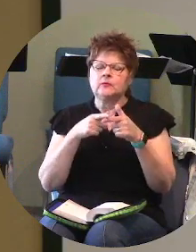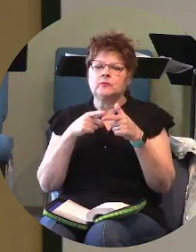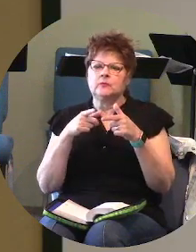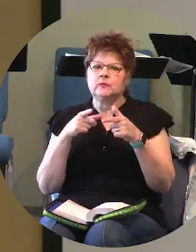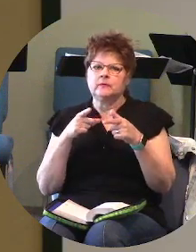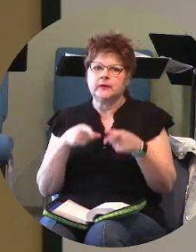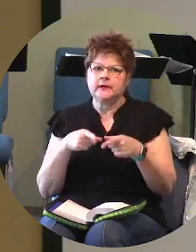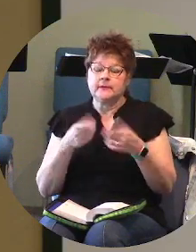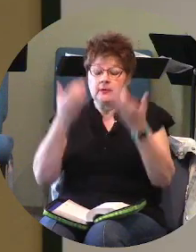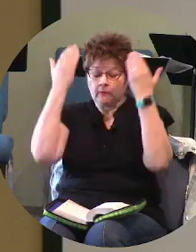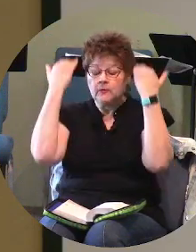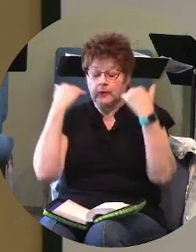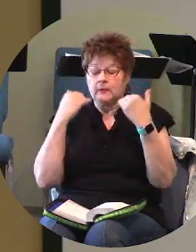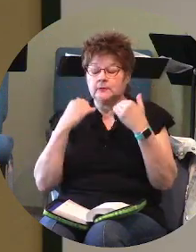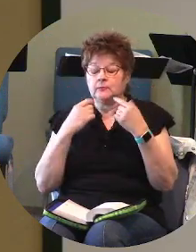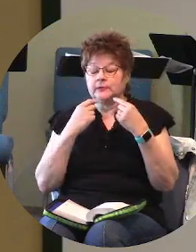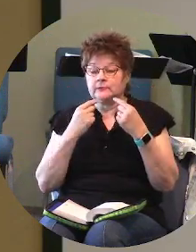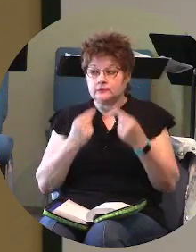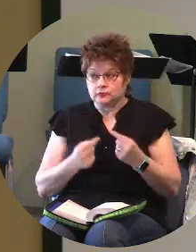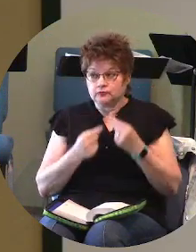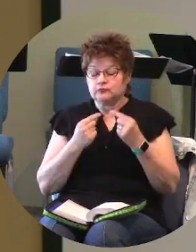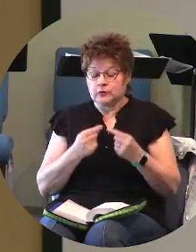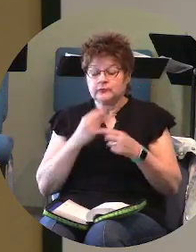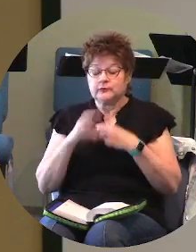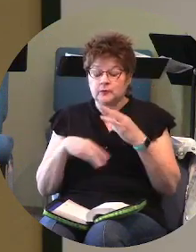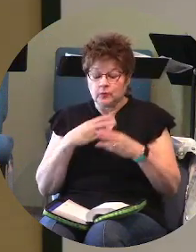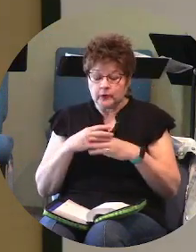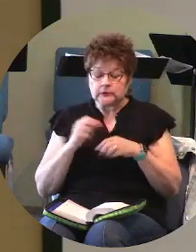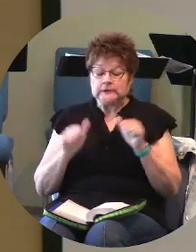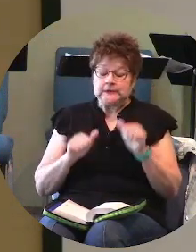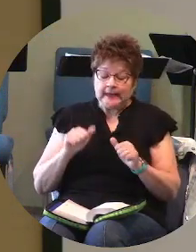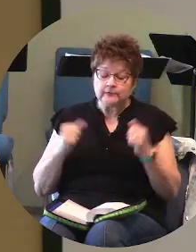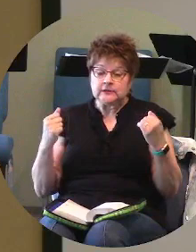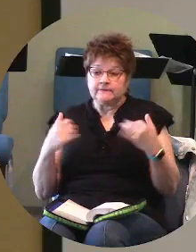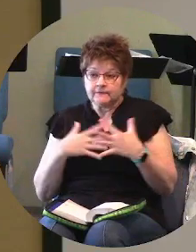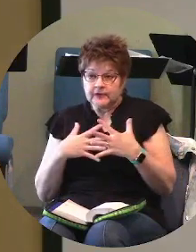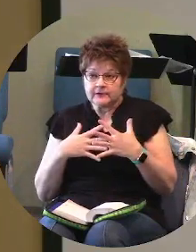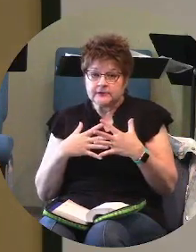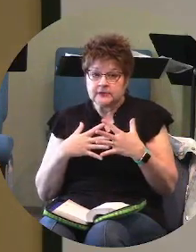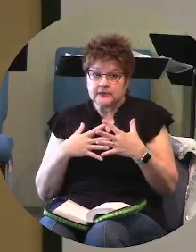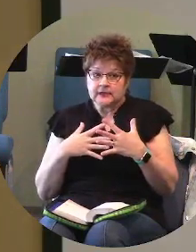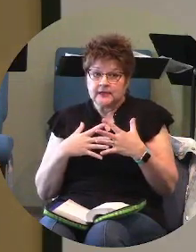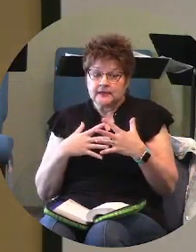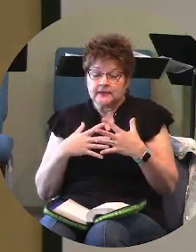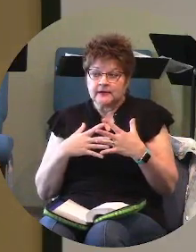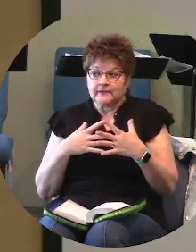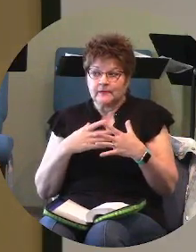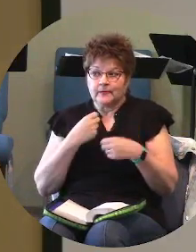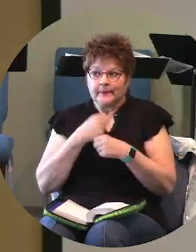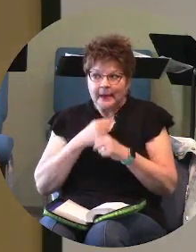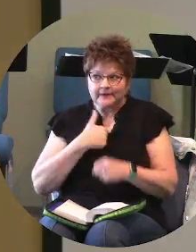world to the doubts and the fears that oftentimes are of our own manifestations